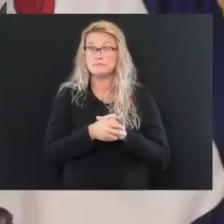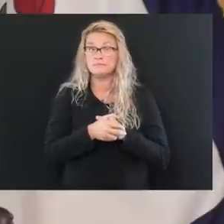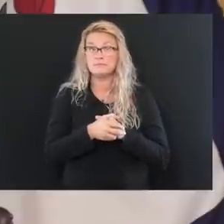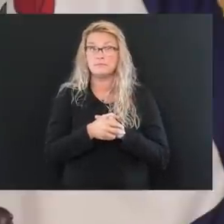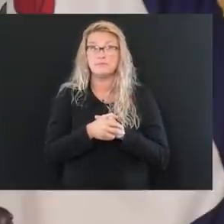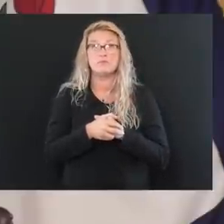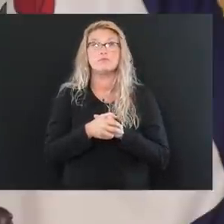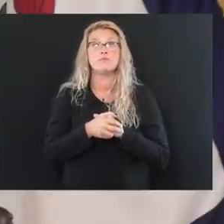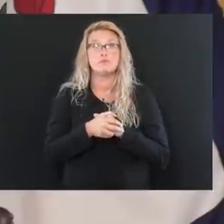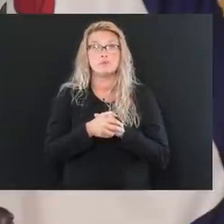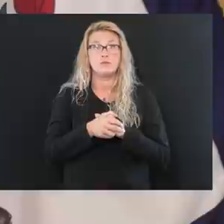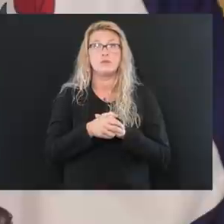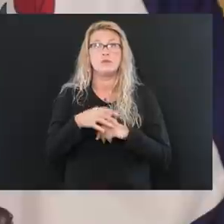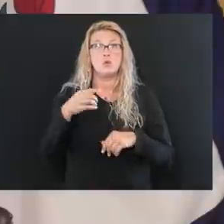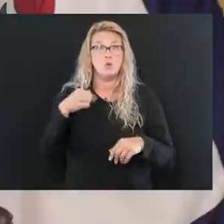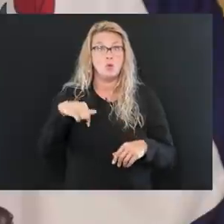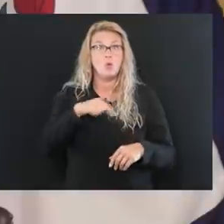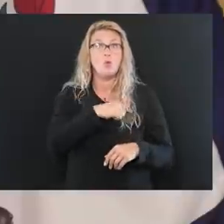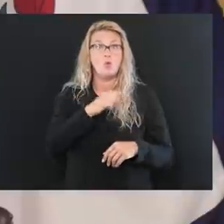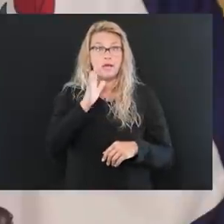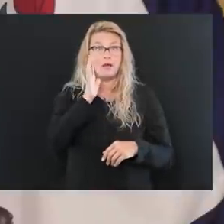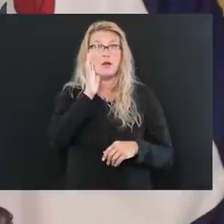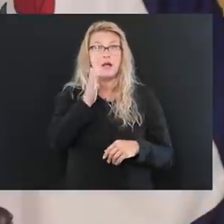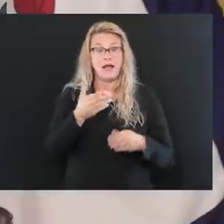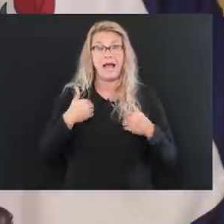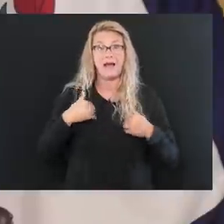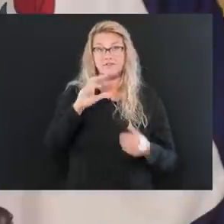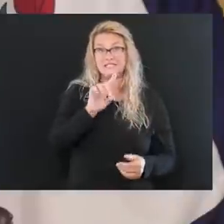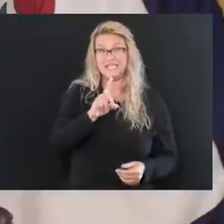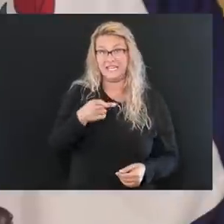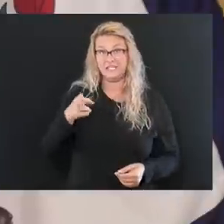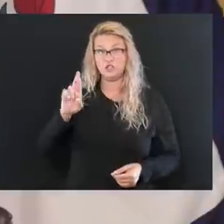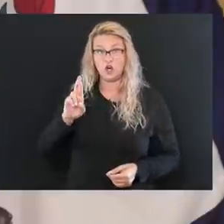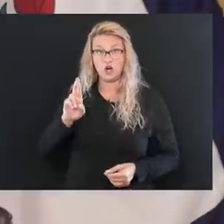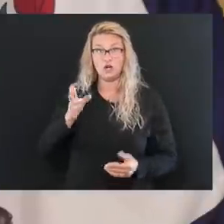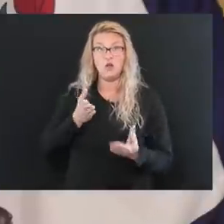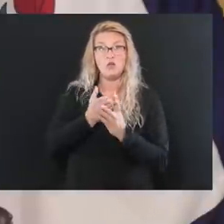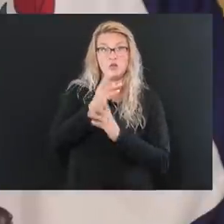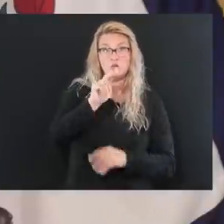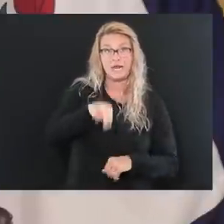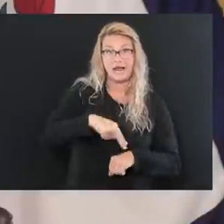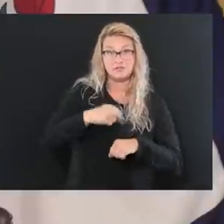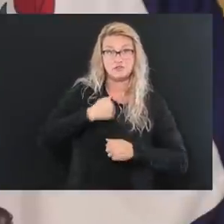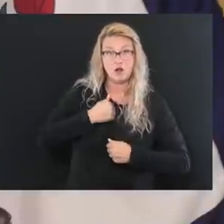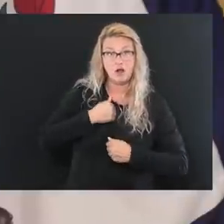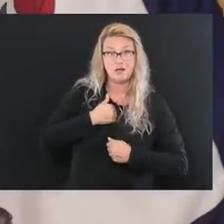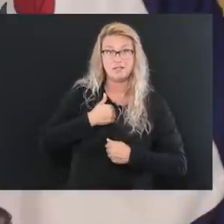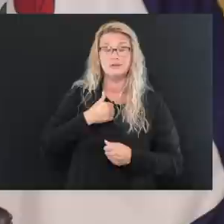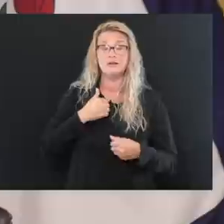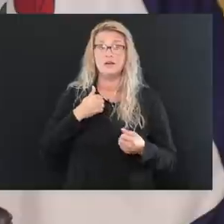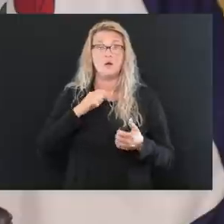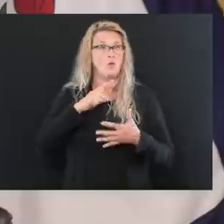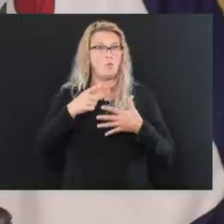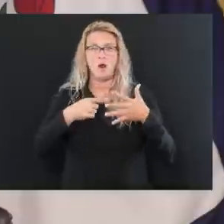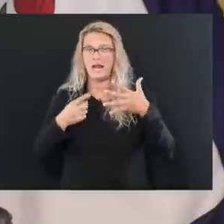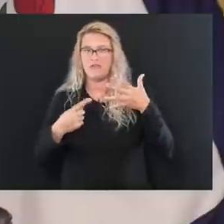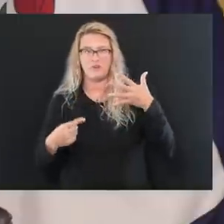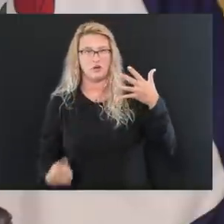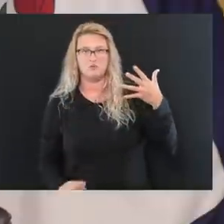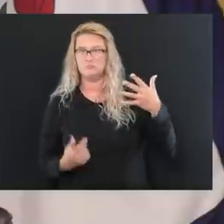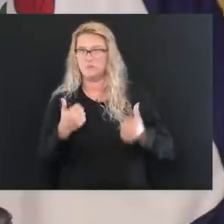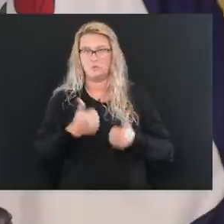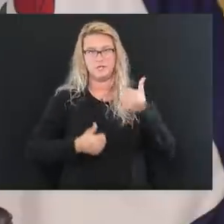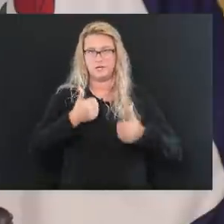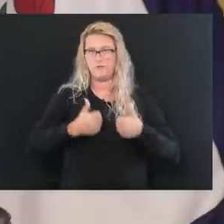to everyone is we're going to run through DHHR, through our National Guard, through whatever it may be, we're going to run